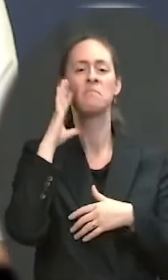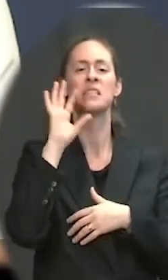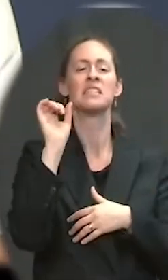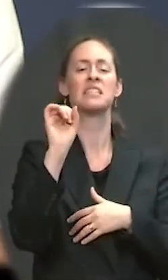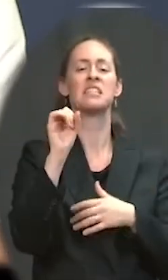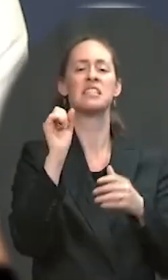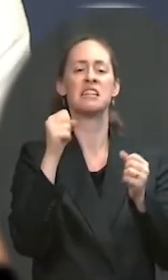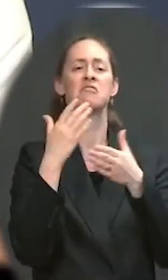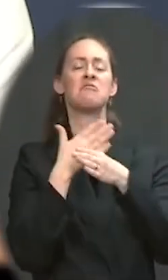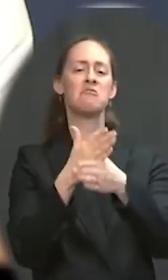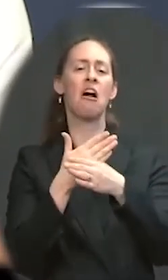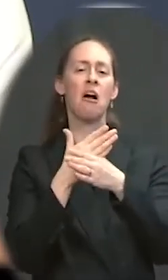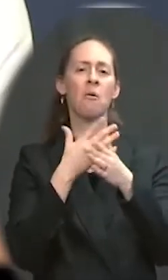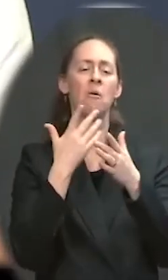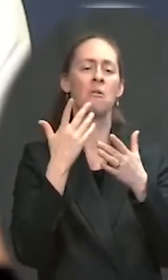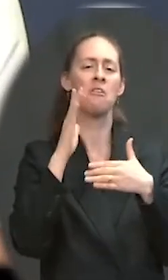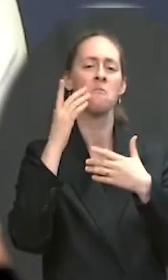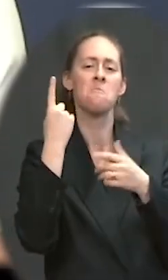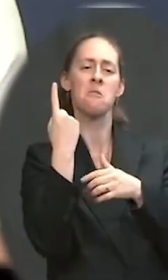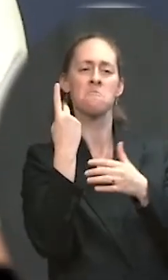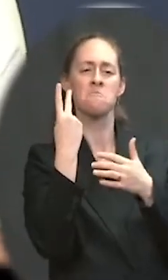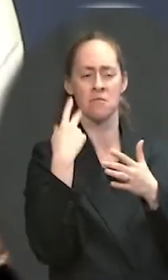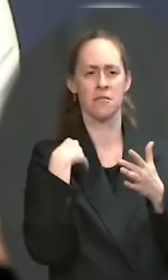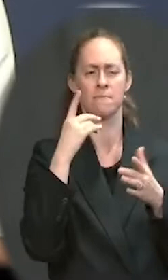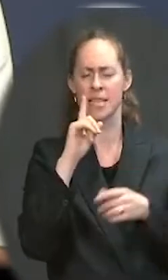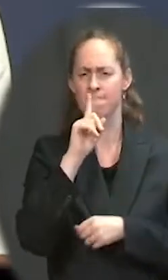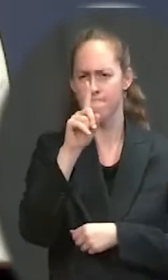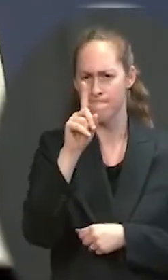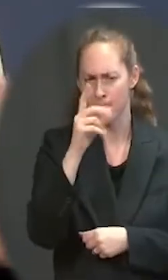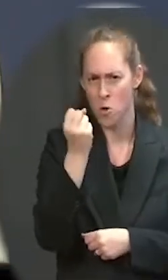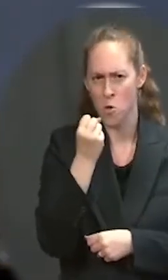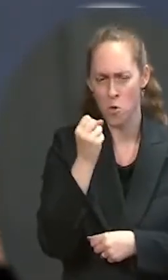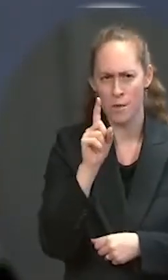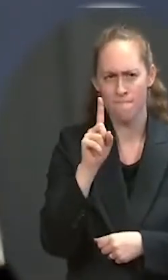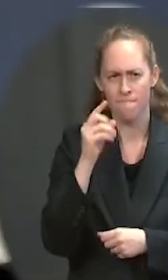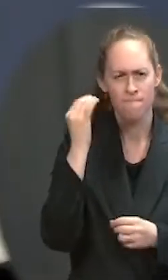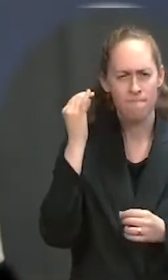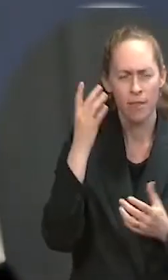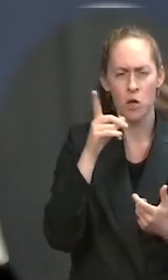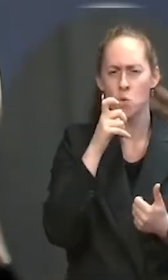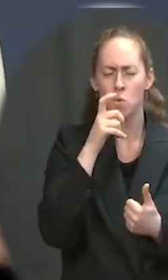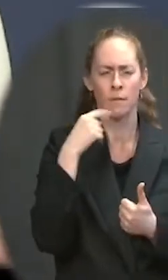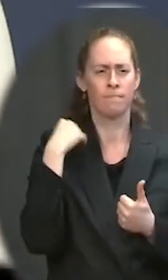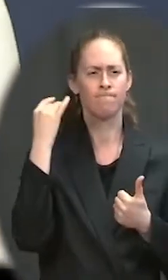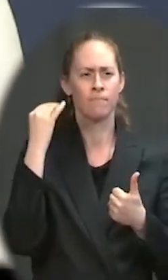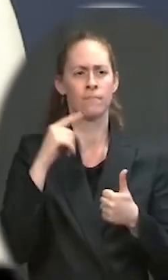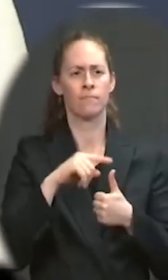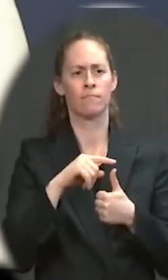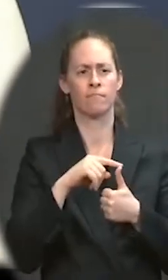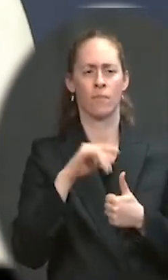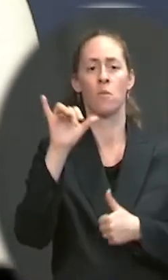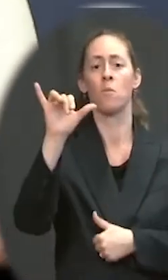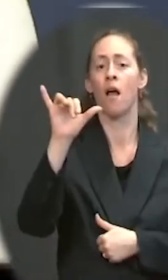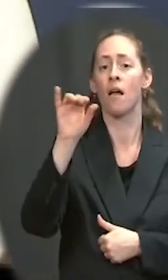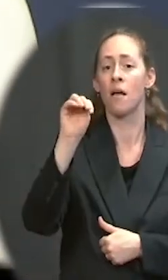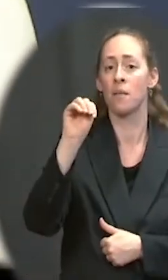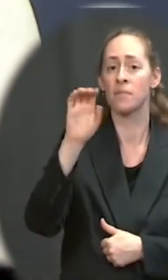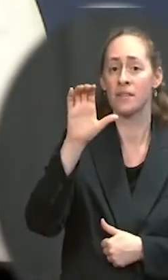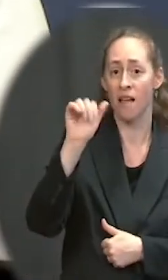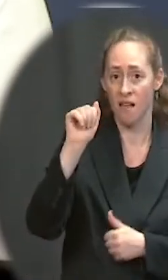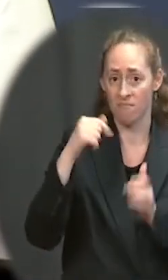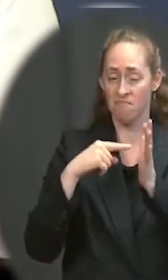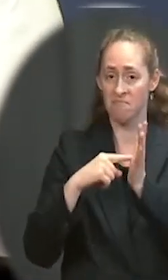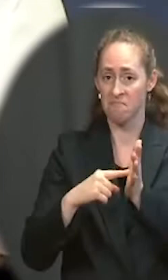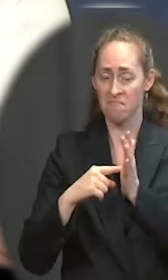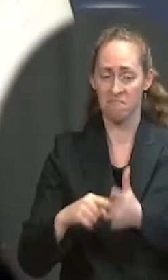example, while I find this lengthy list, you know, they include the YMCA, they include the Council of